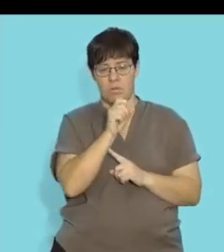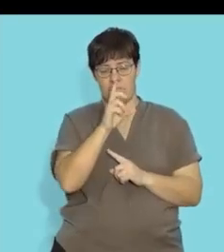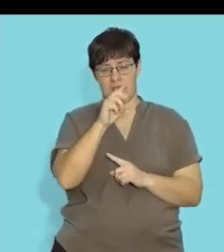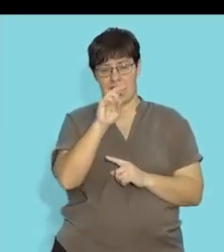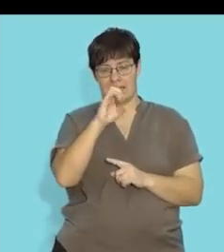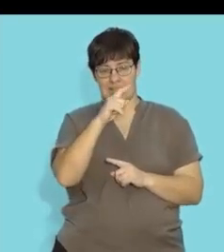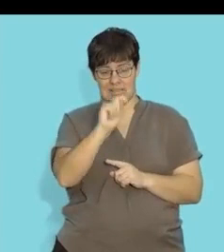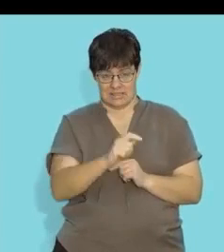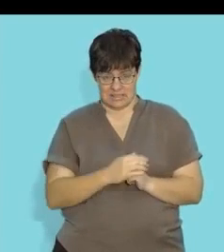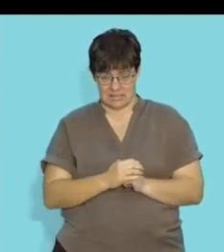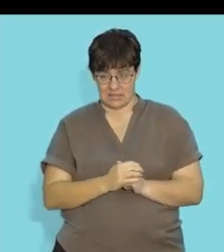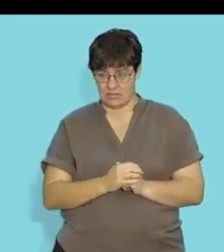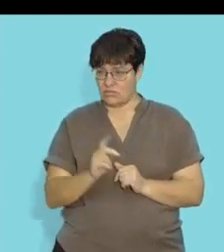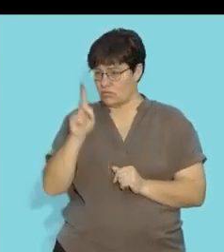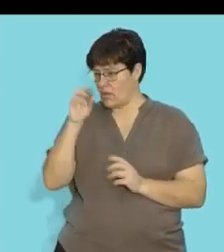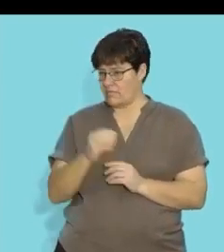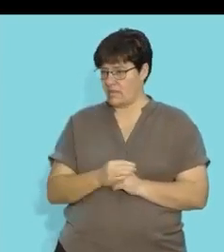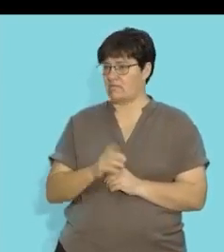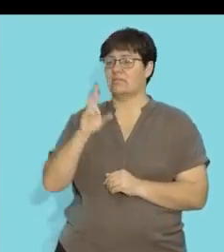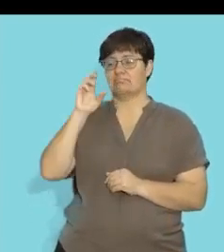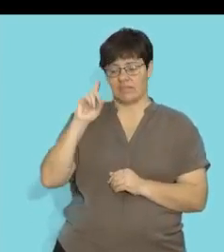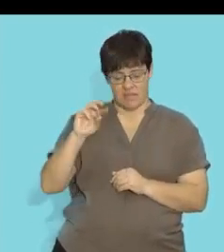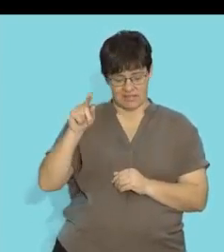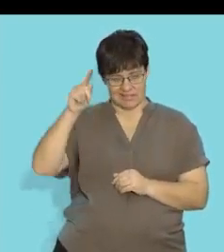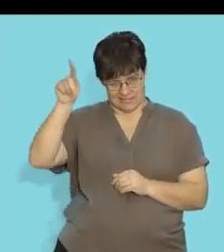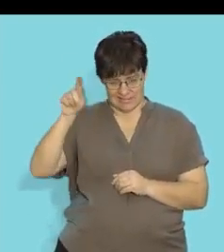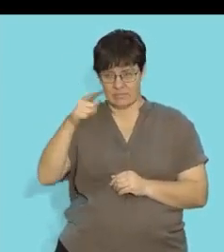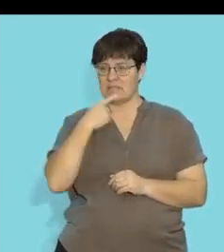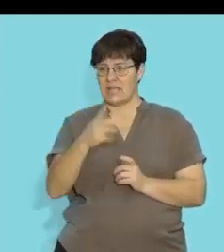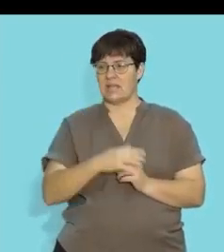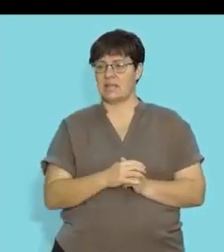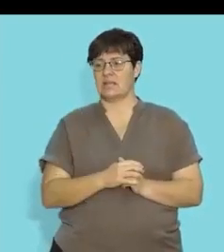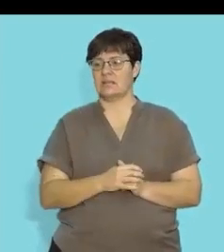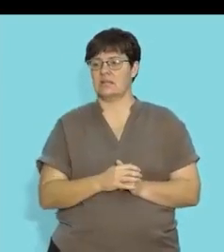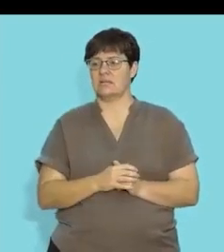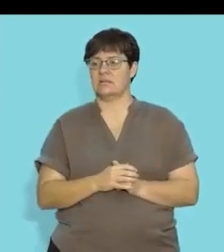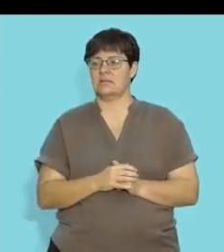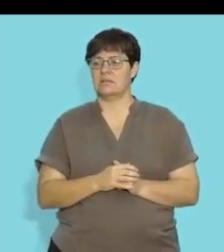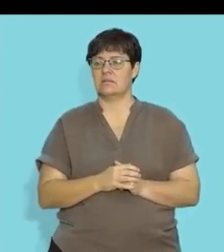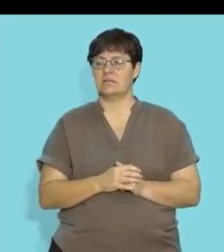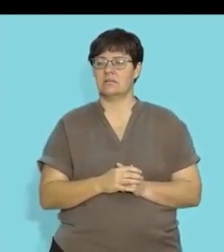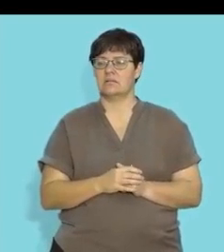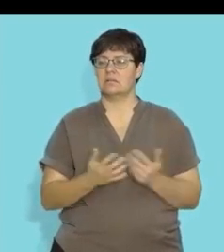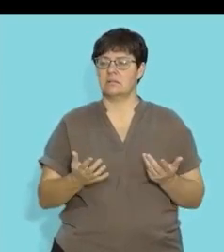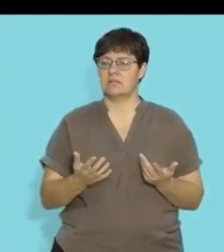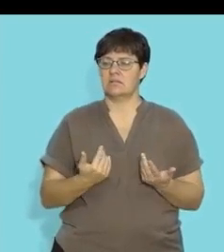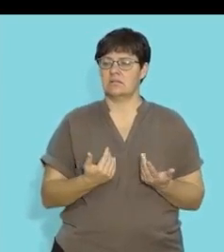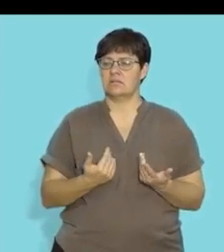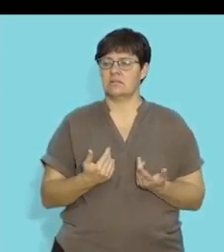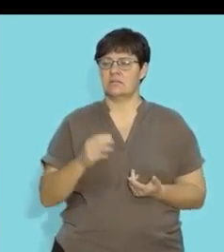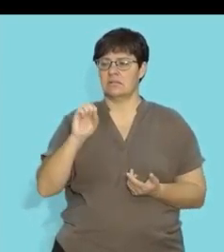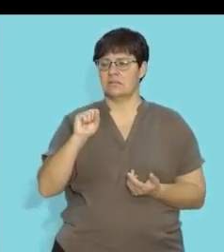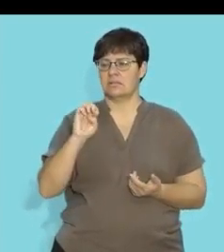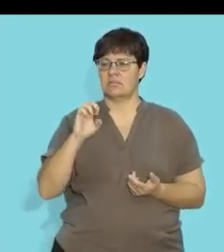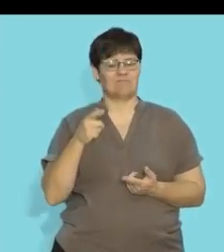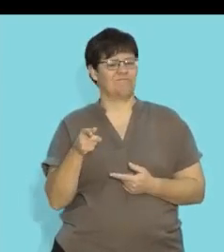in column two so vast difference correct as I mentioned and the second option b is the seminiferous